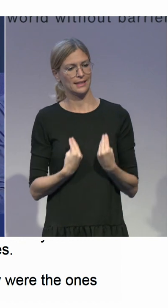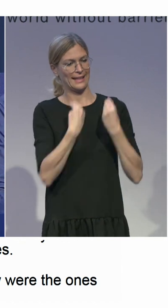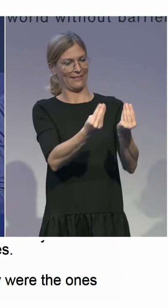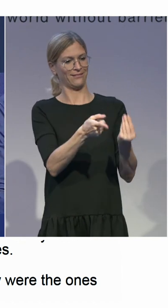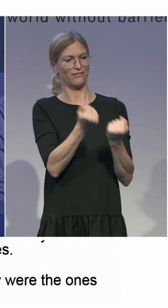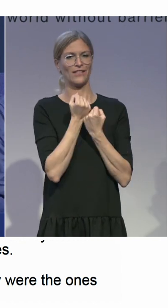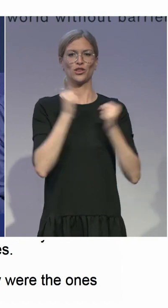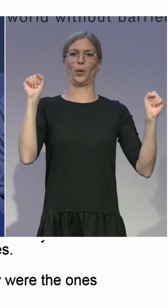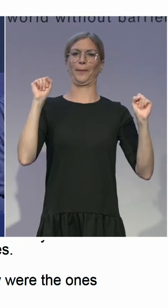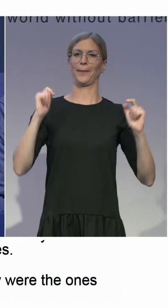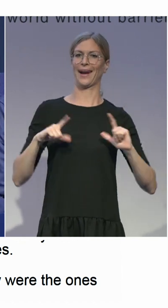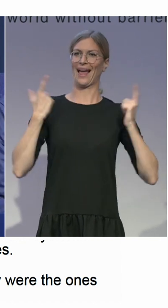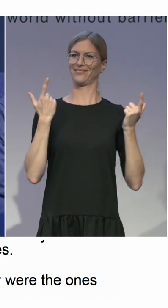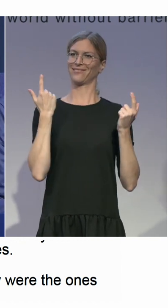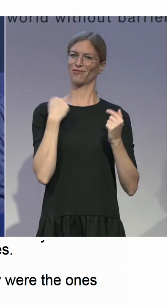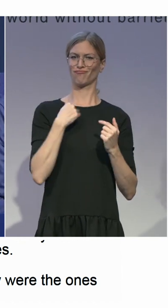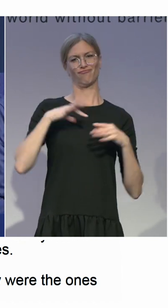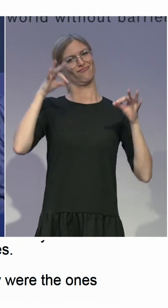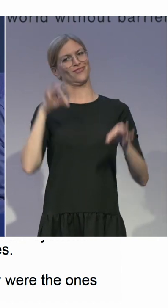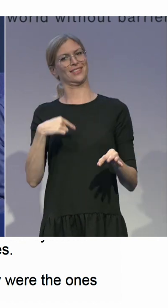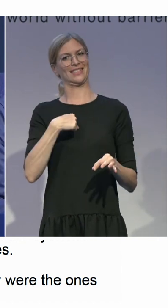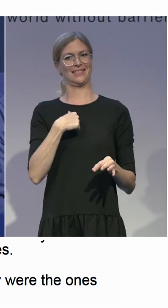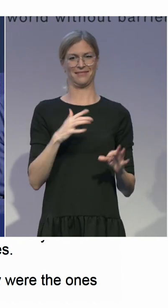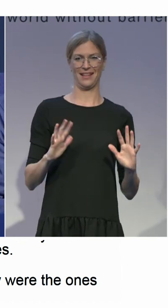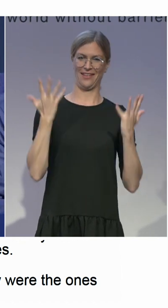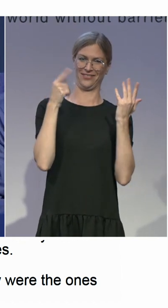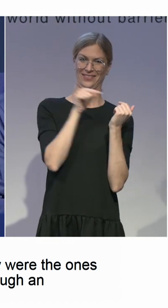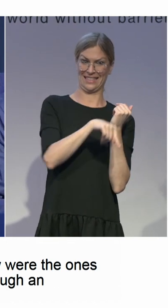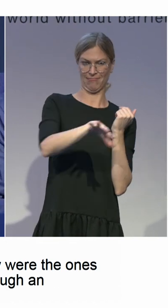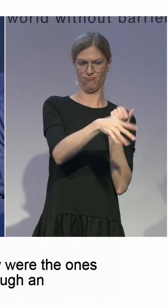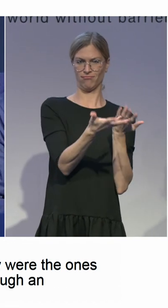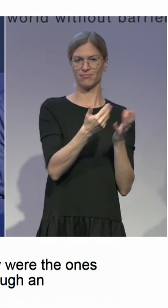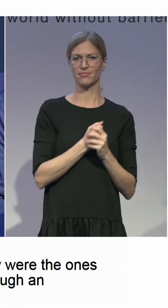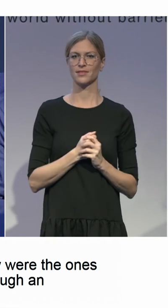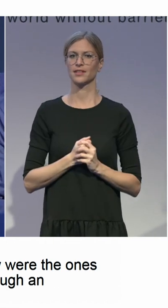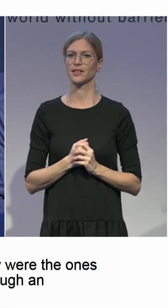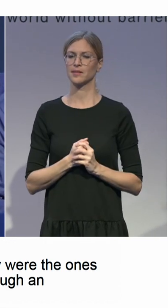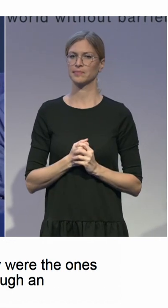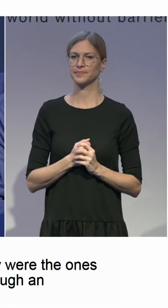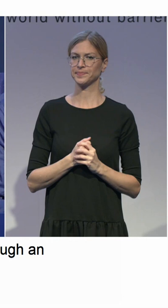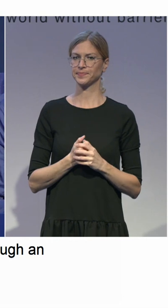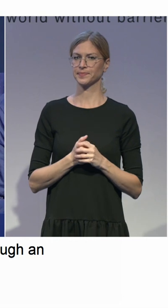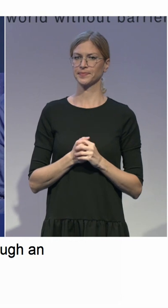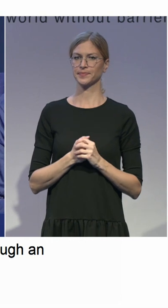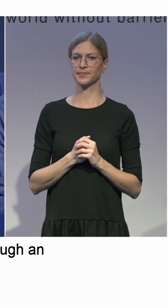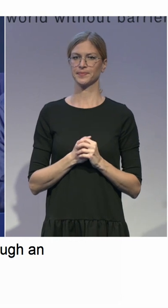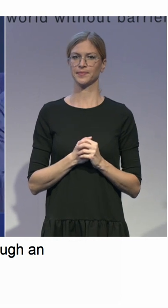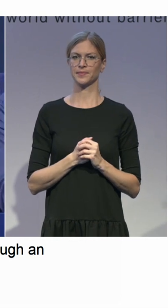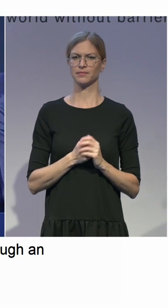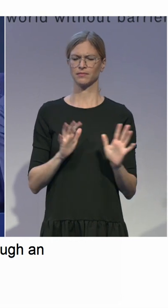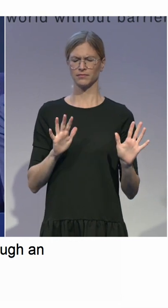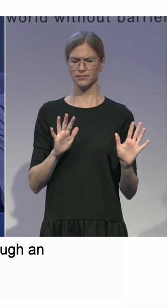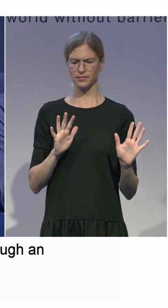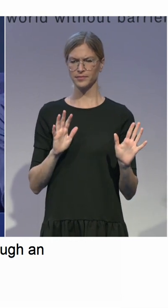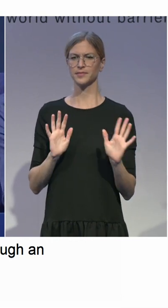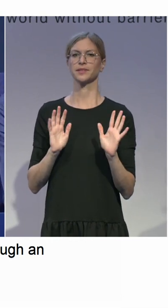And at the beginning, they told us that if we'll manage, is it me who do this noise? Okay, so if we'll manage